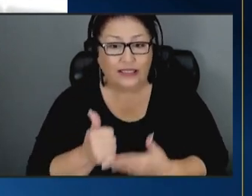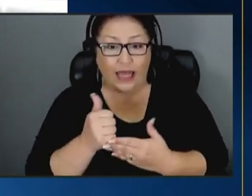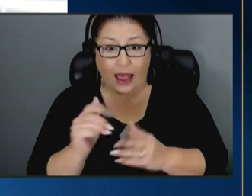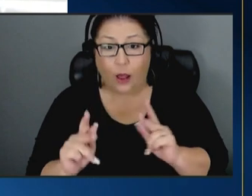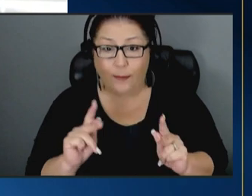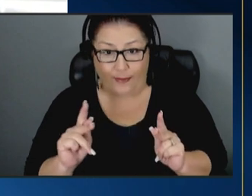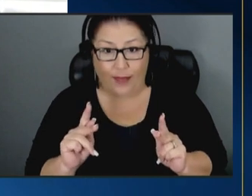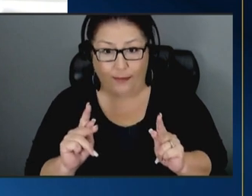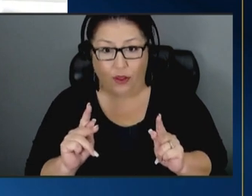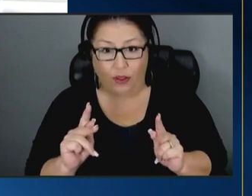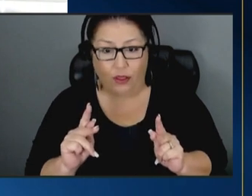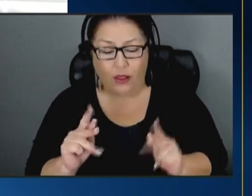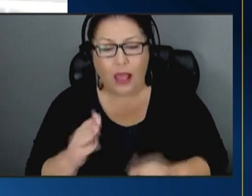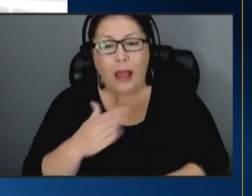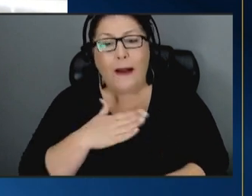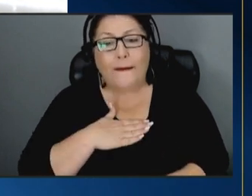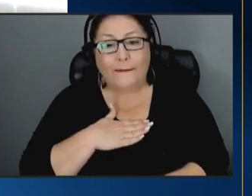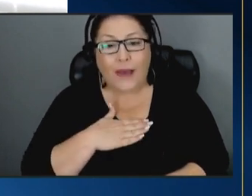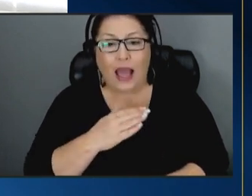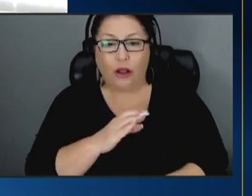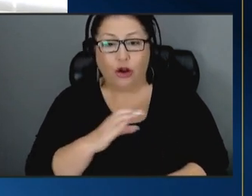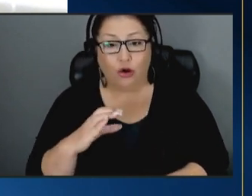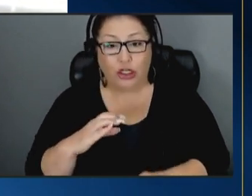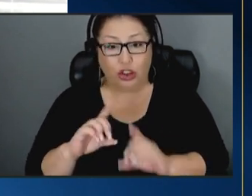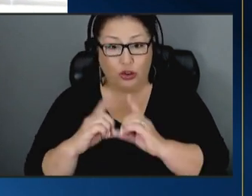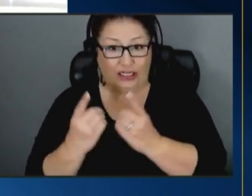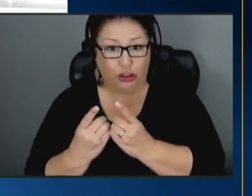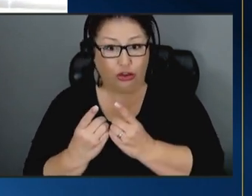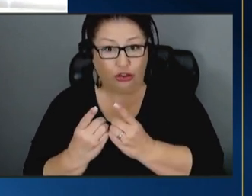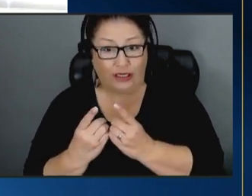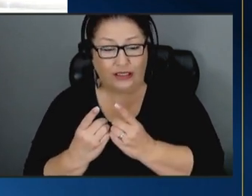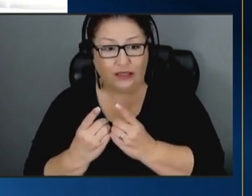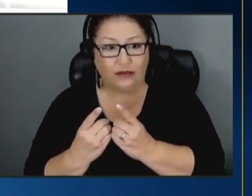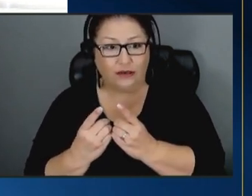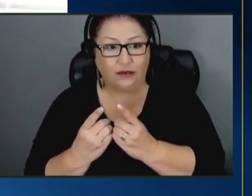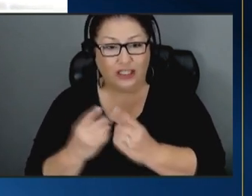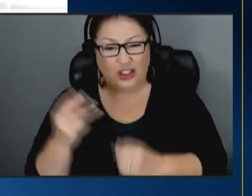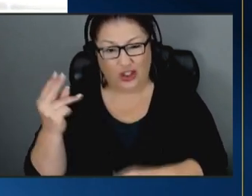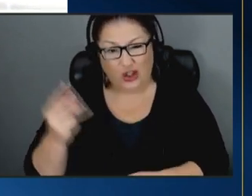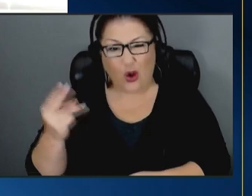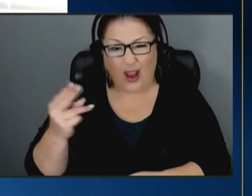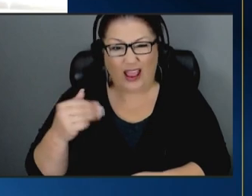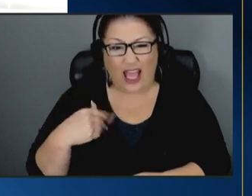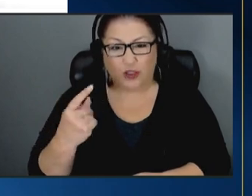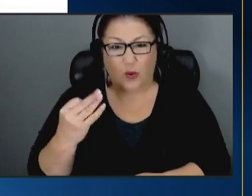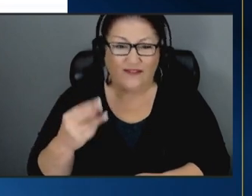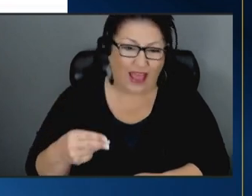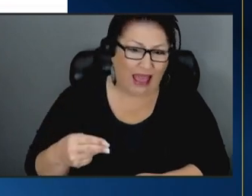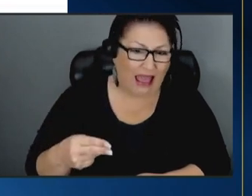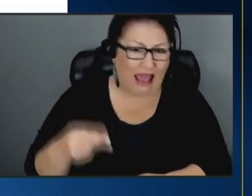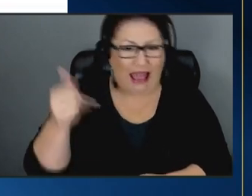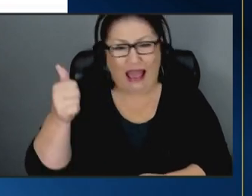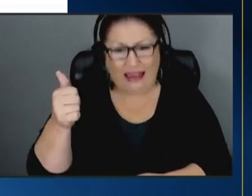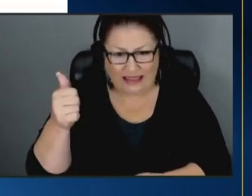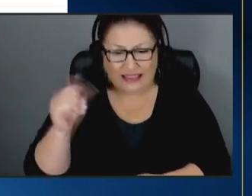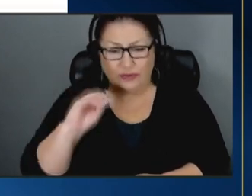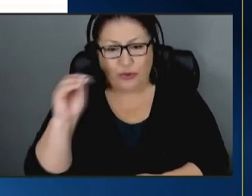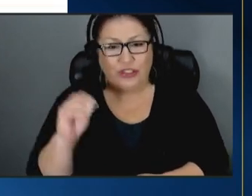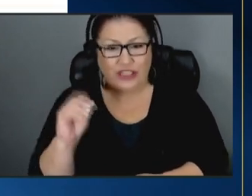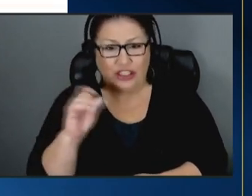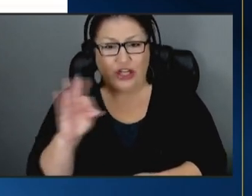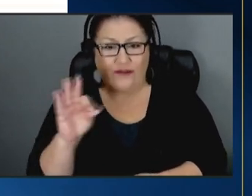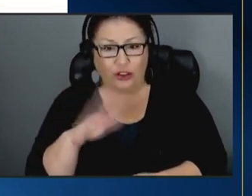my congressional district historically has one of the highest percentages of